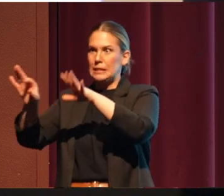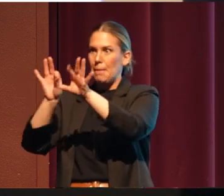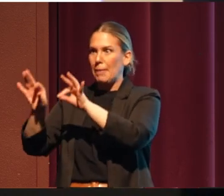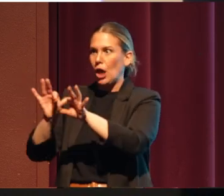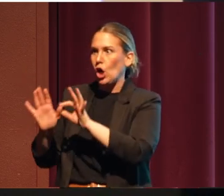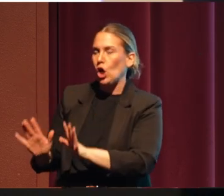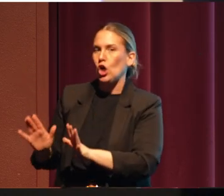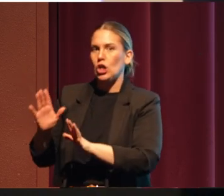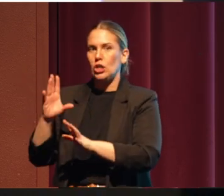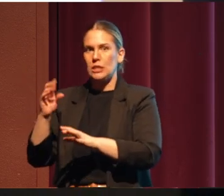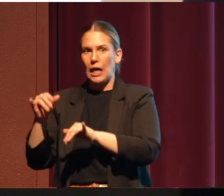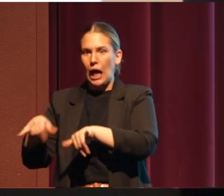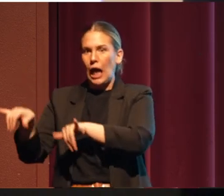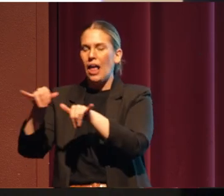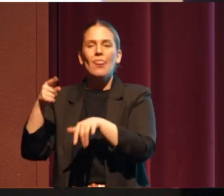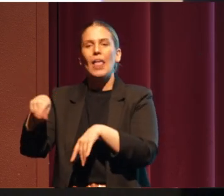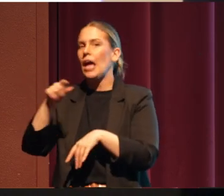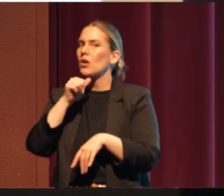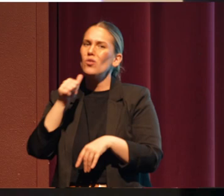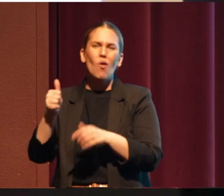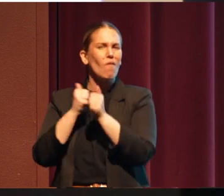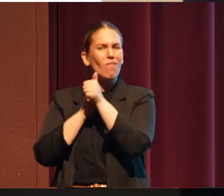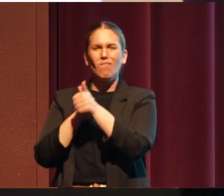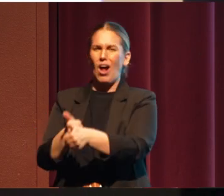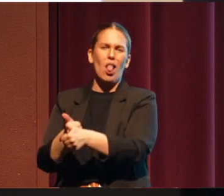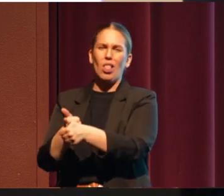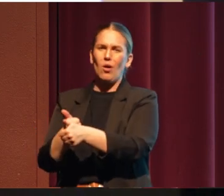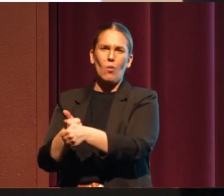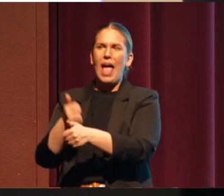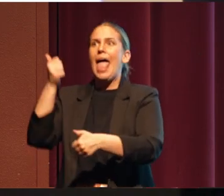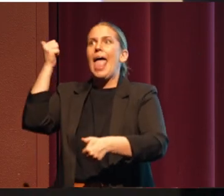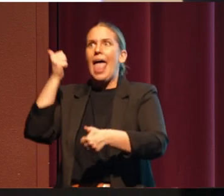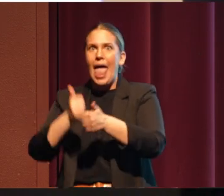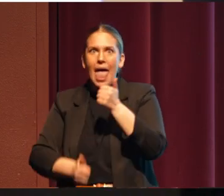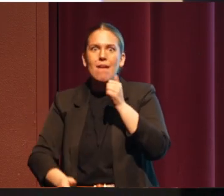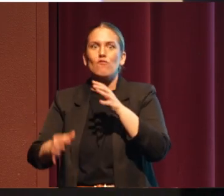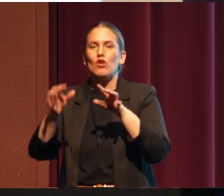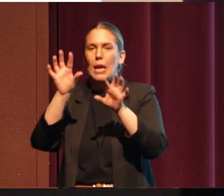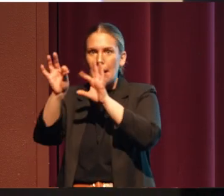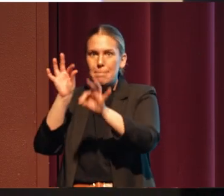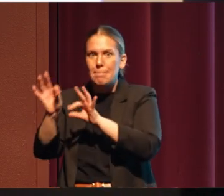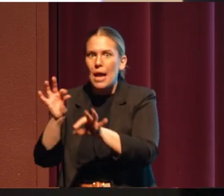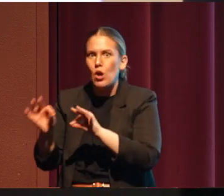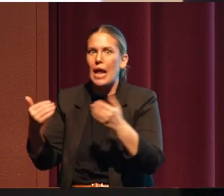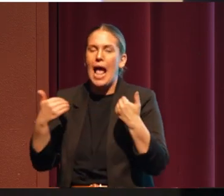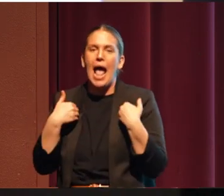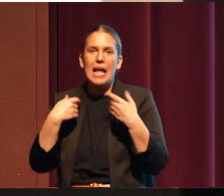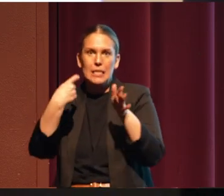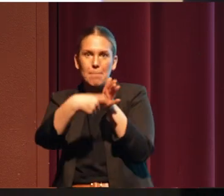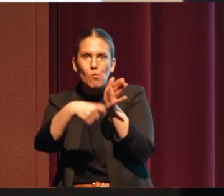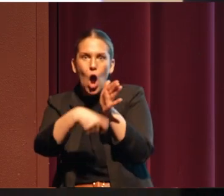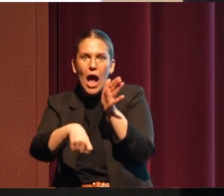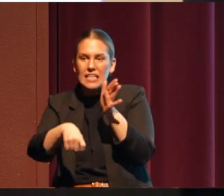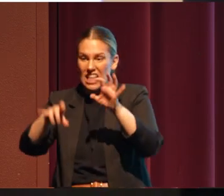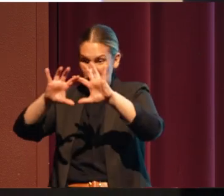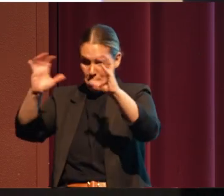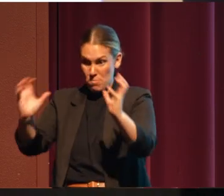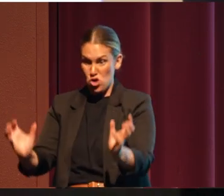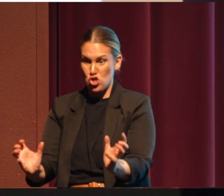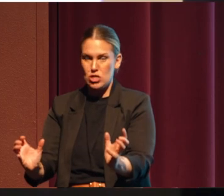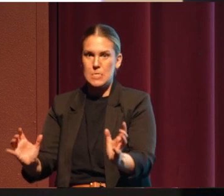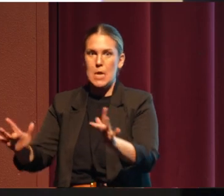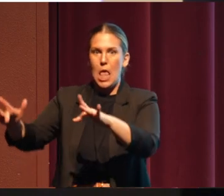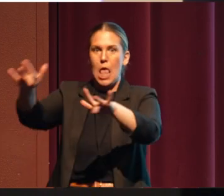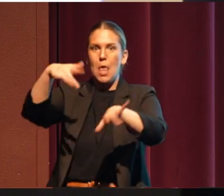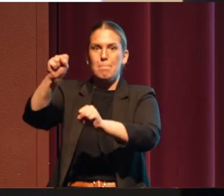follow the honorable harvest. Every berry has a price on it and the bushes picked clean. Would we support